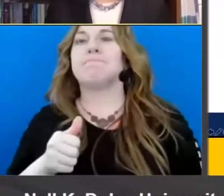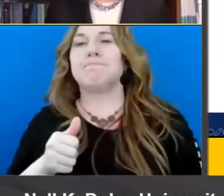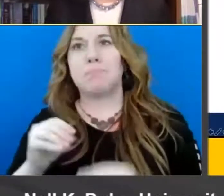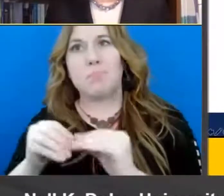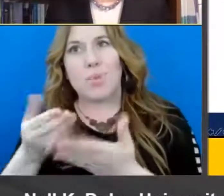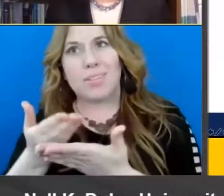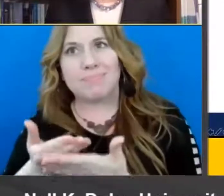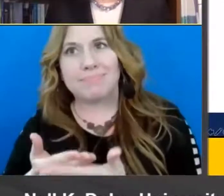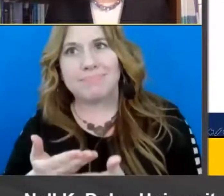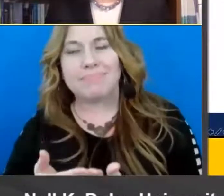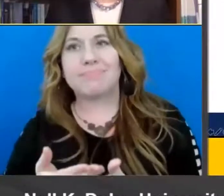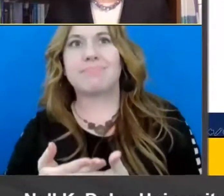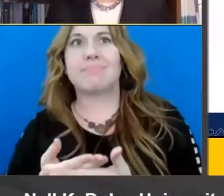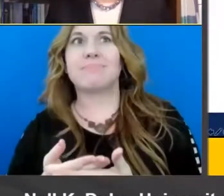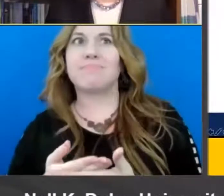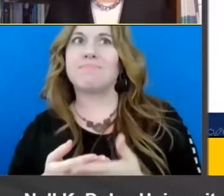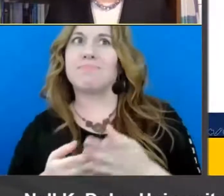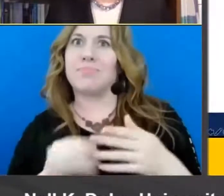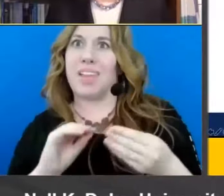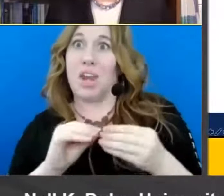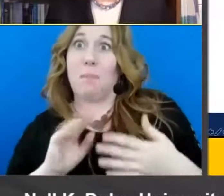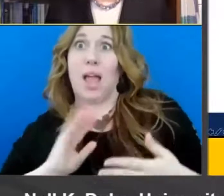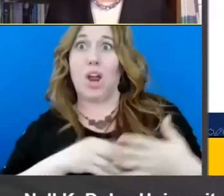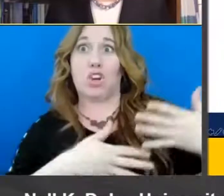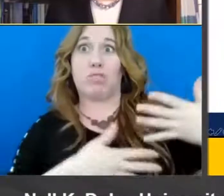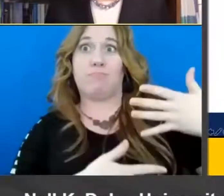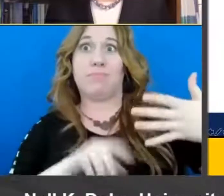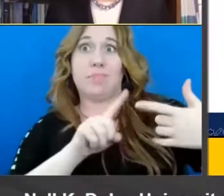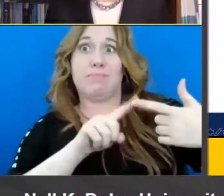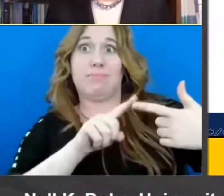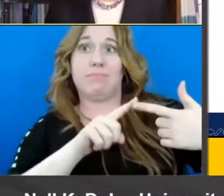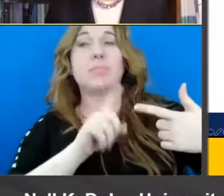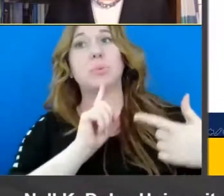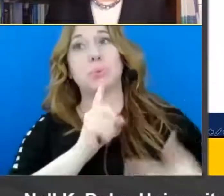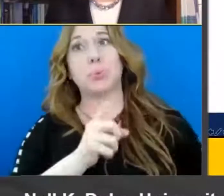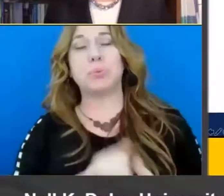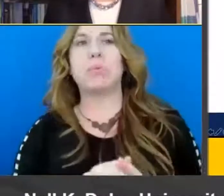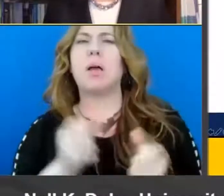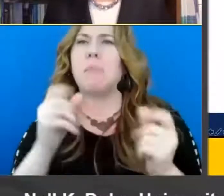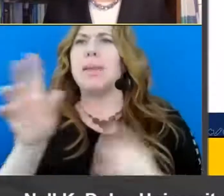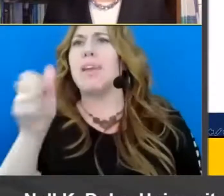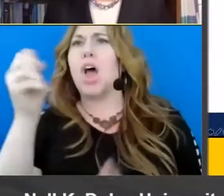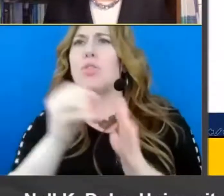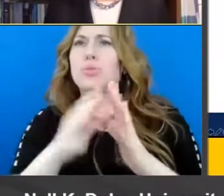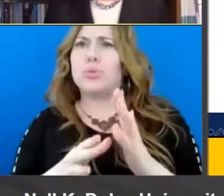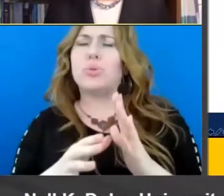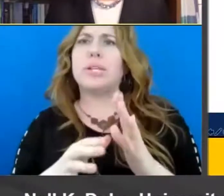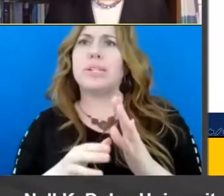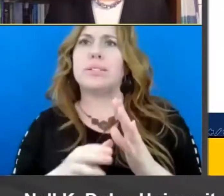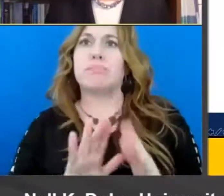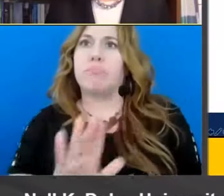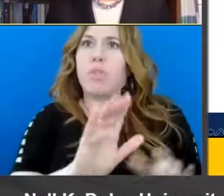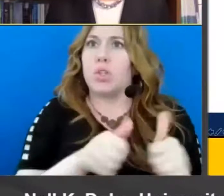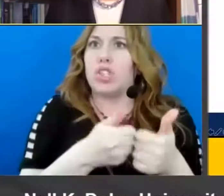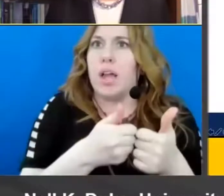um that this contention number two is true now of course there are lots of other students whose um challenges